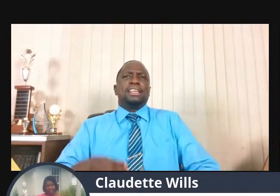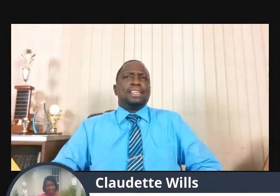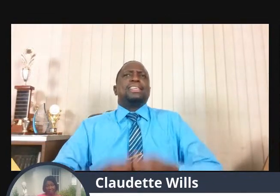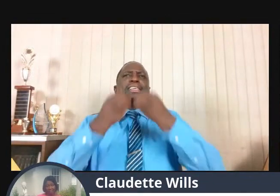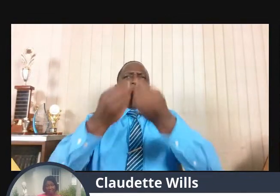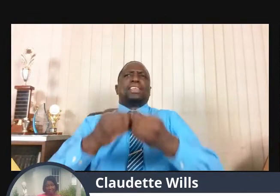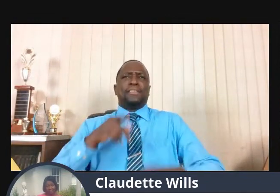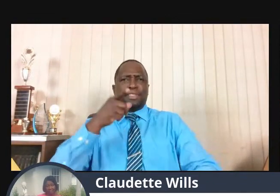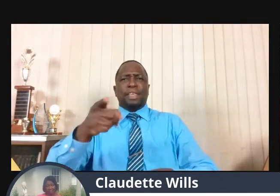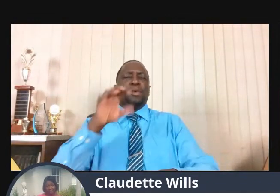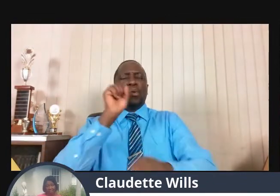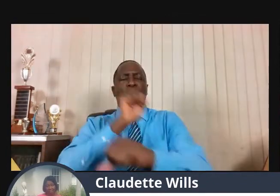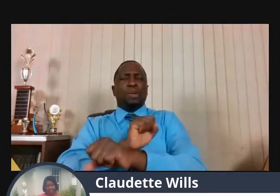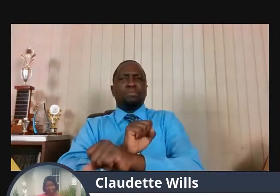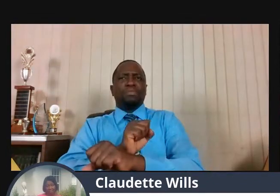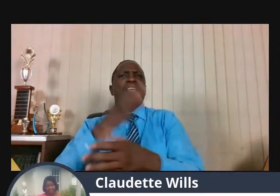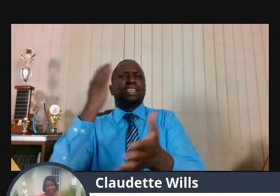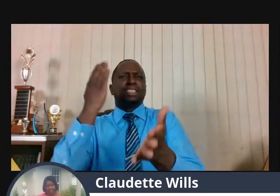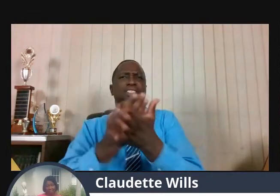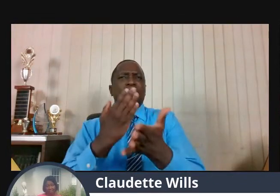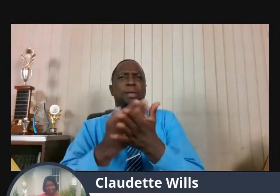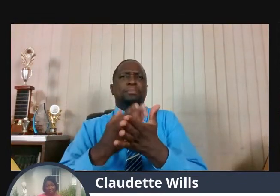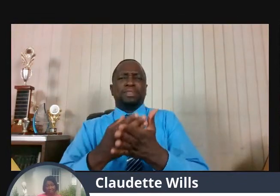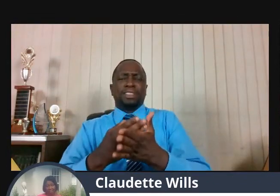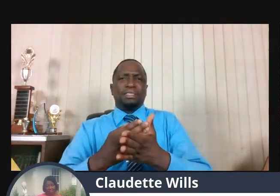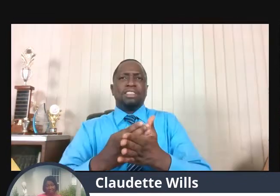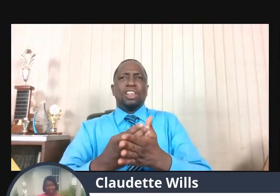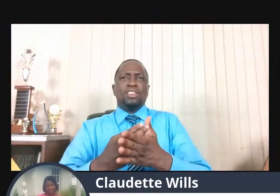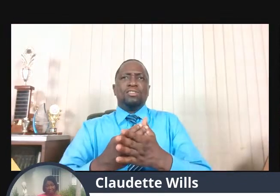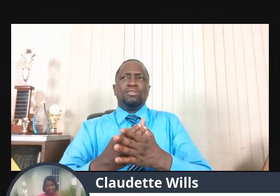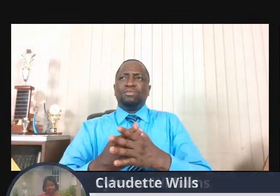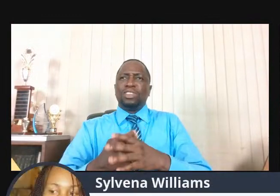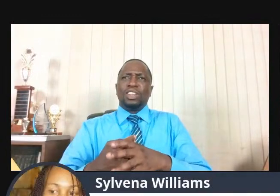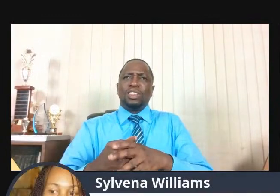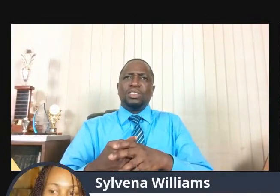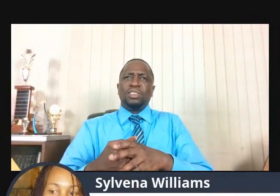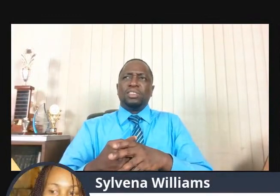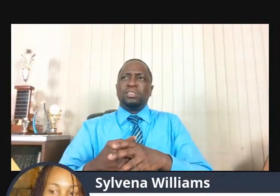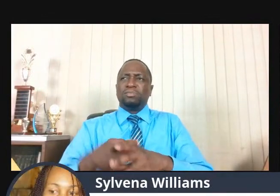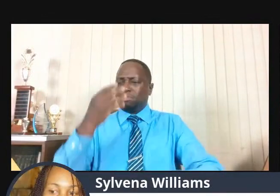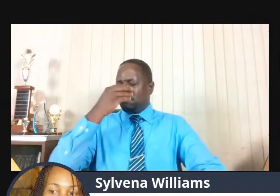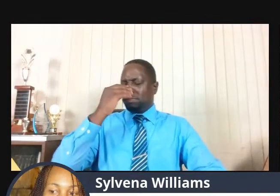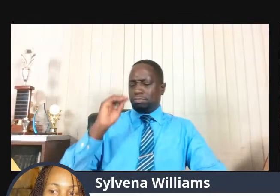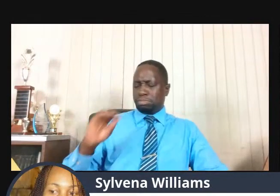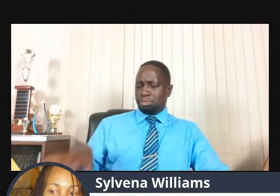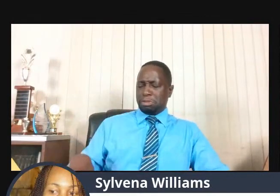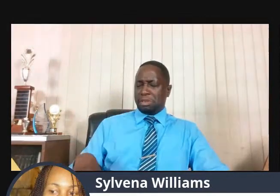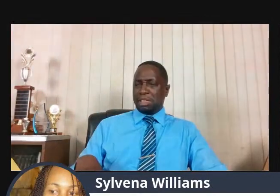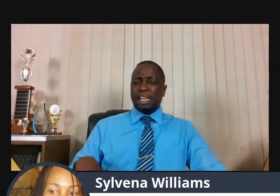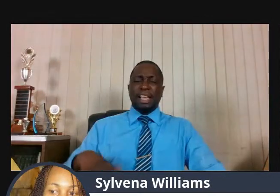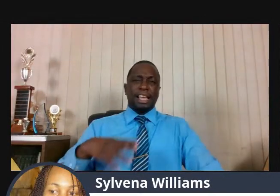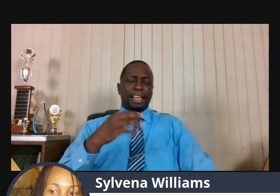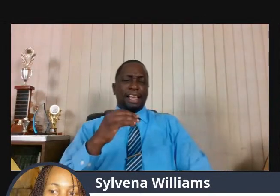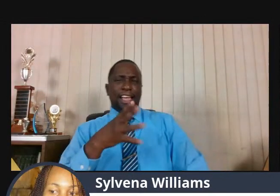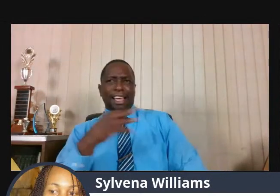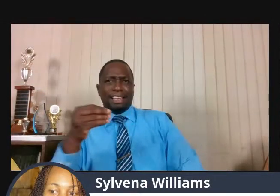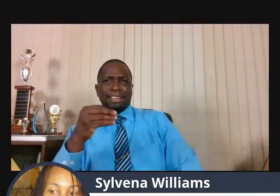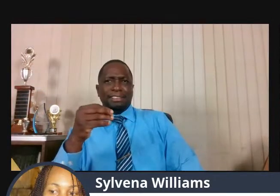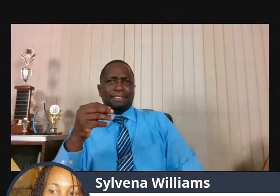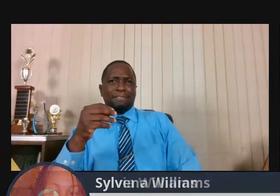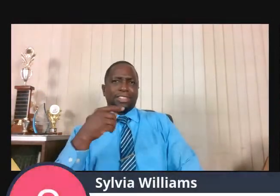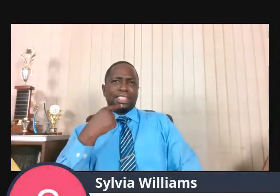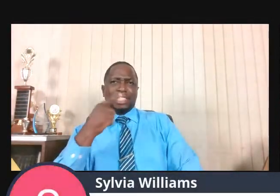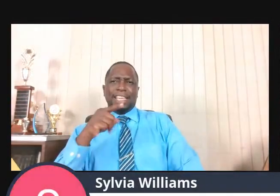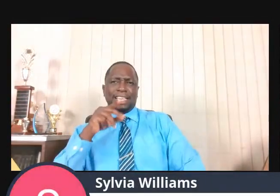stigma or stigmatization. Stop looking down upon them and putting hurdles in their way that they